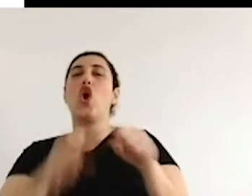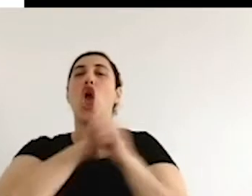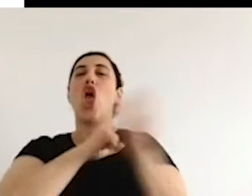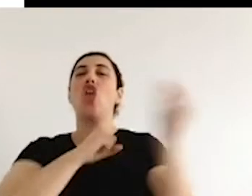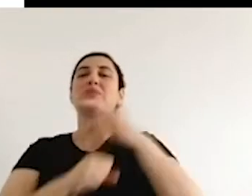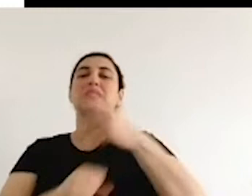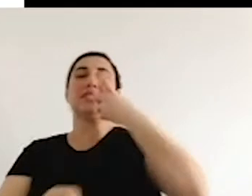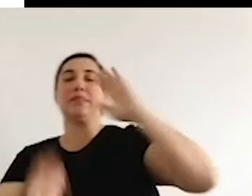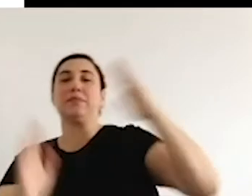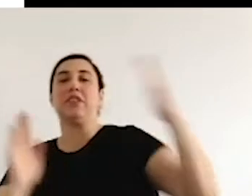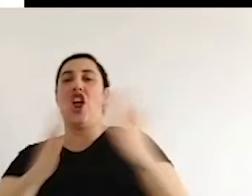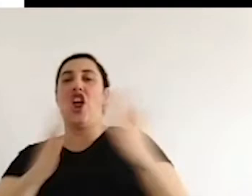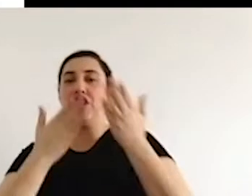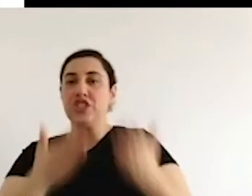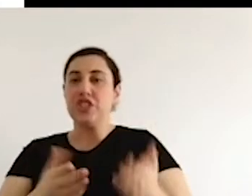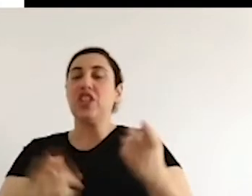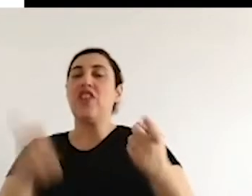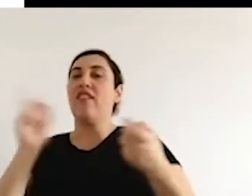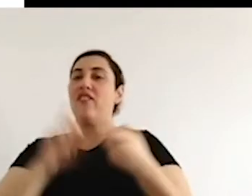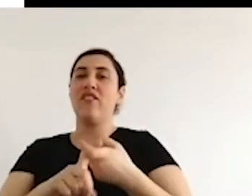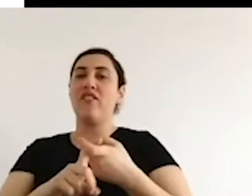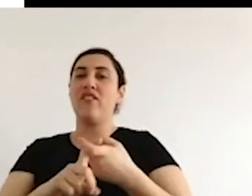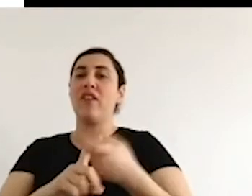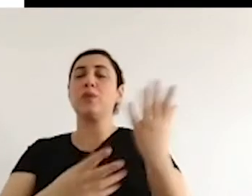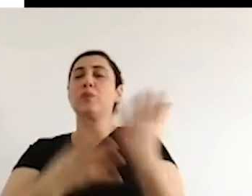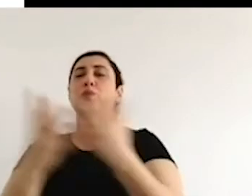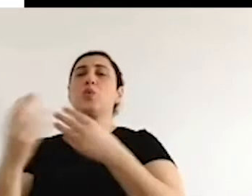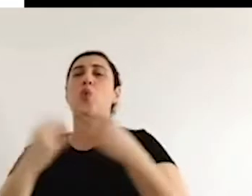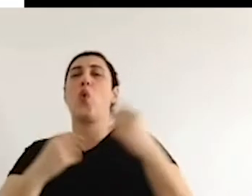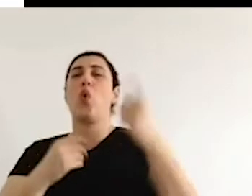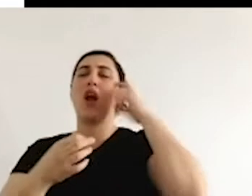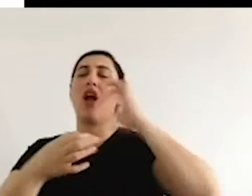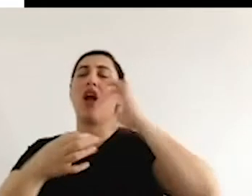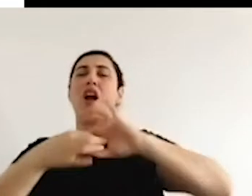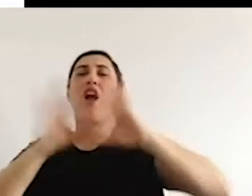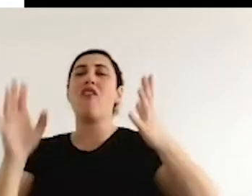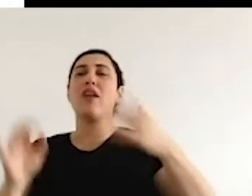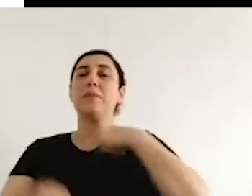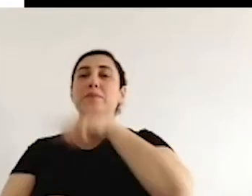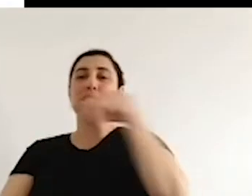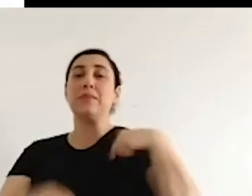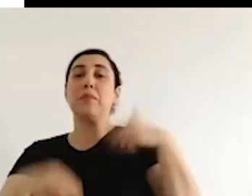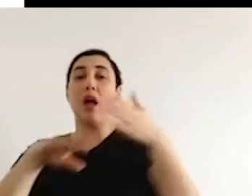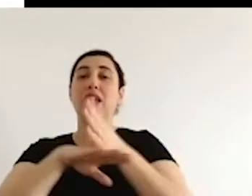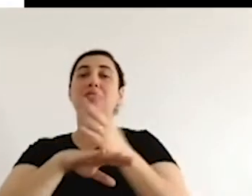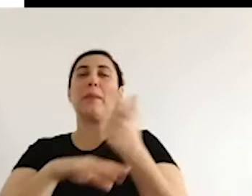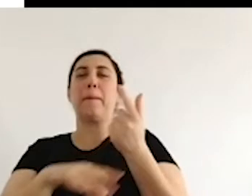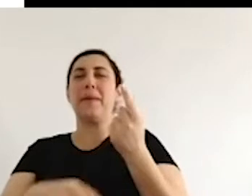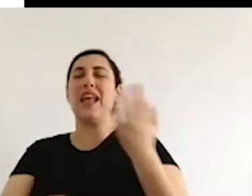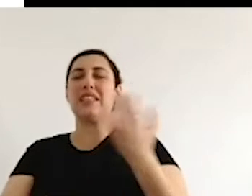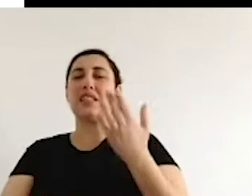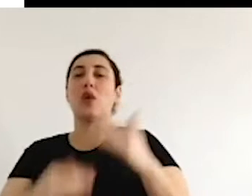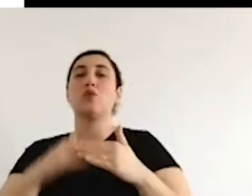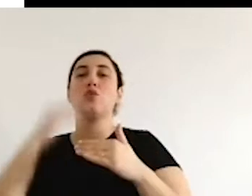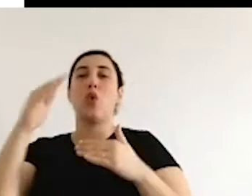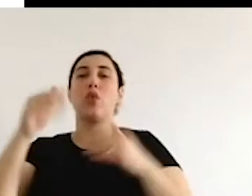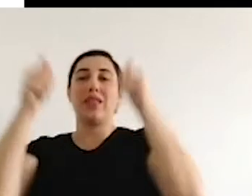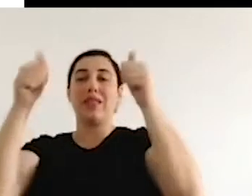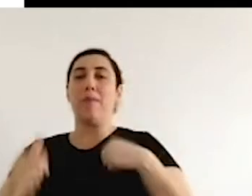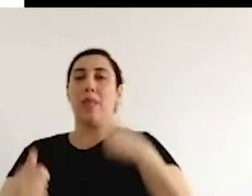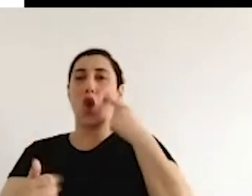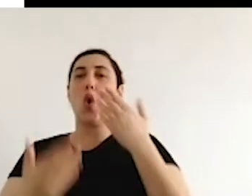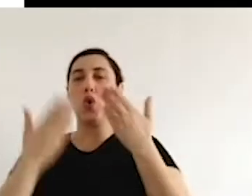and many other concepts stand out in the definition of Kasmuch